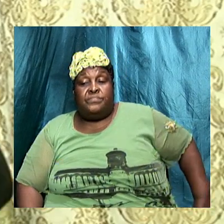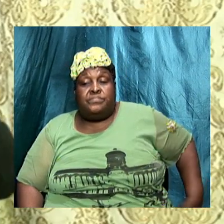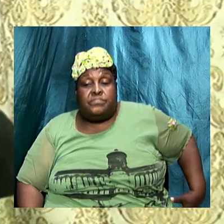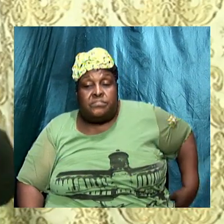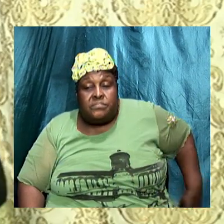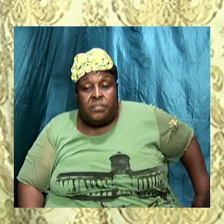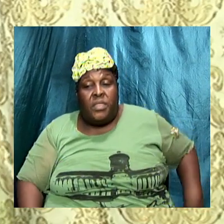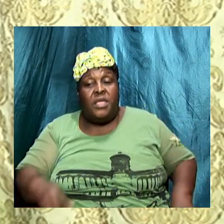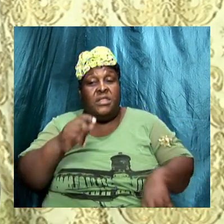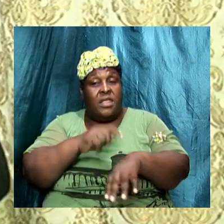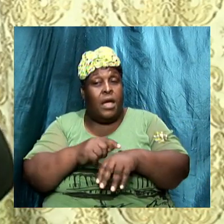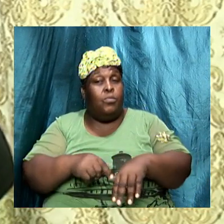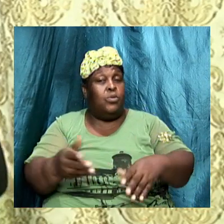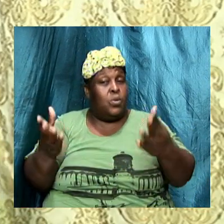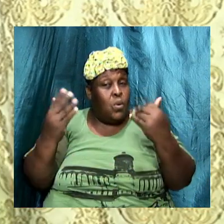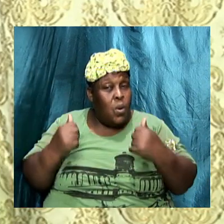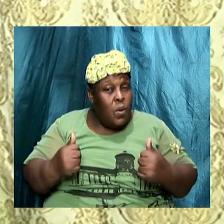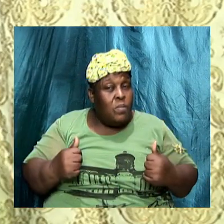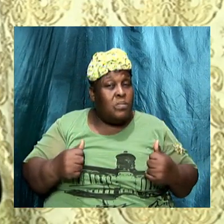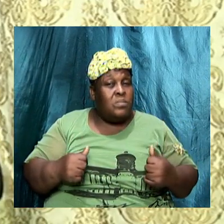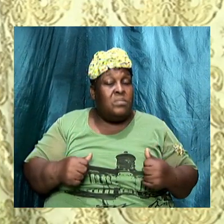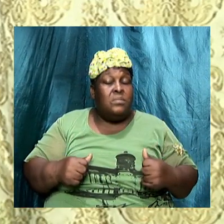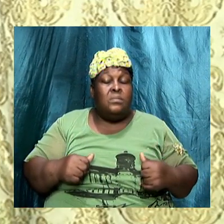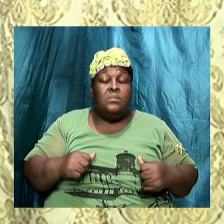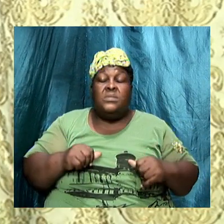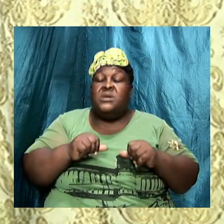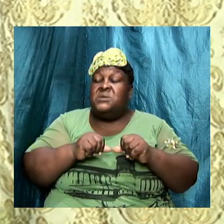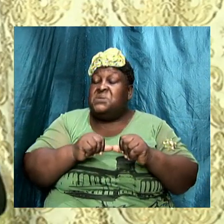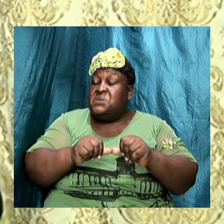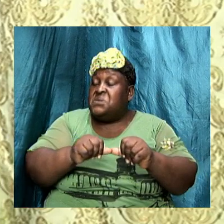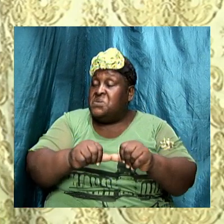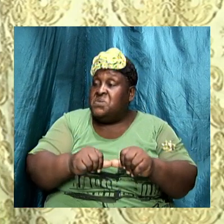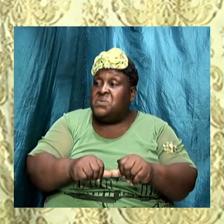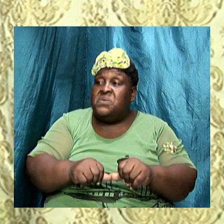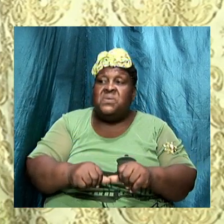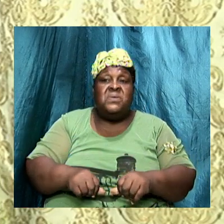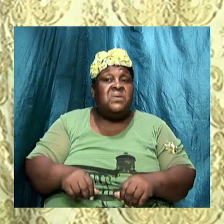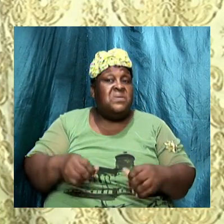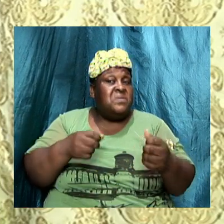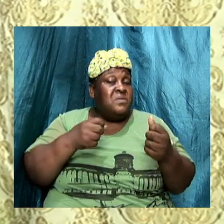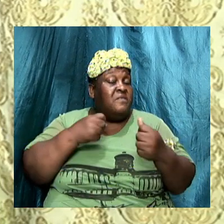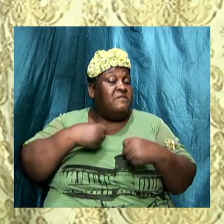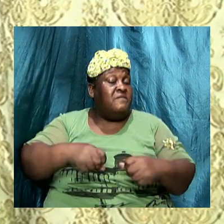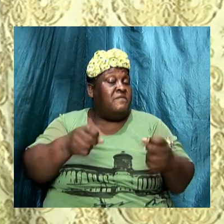the time will come when they will not endure sound doctrine